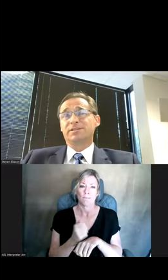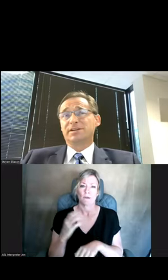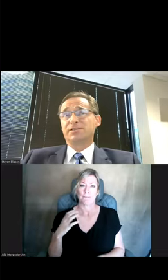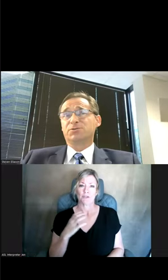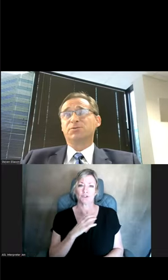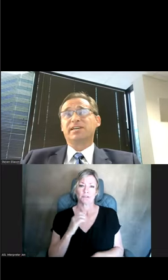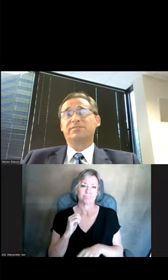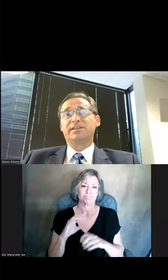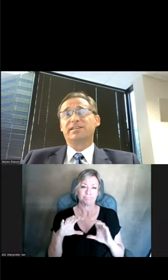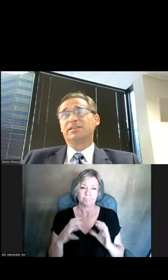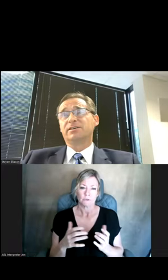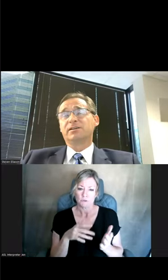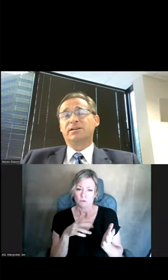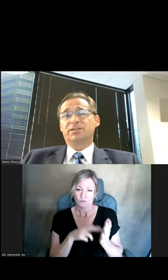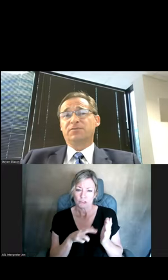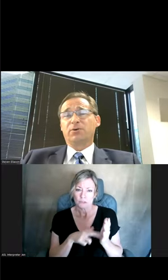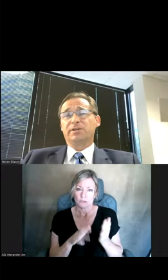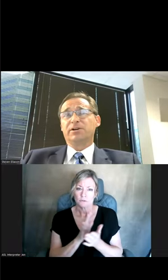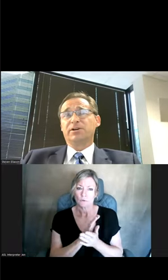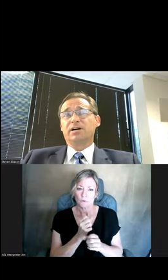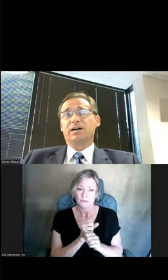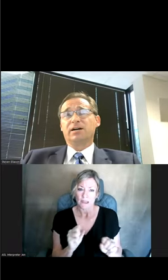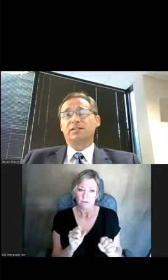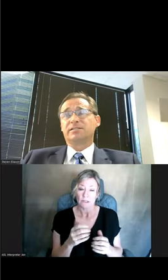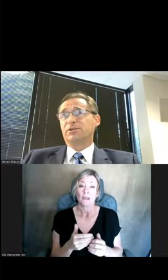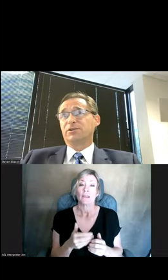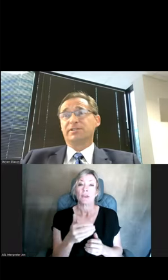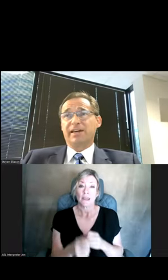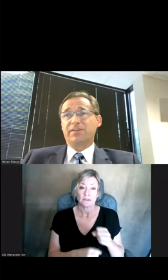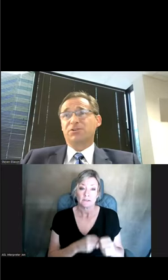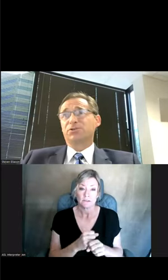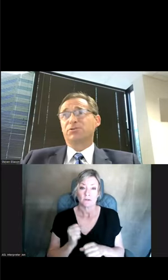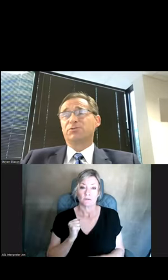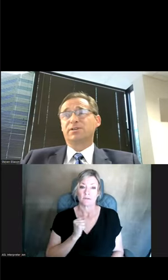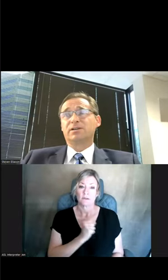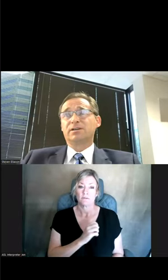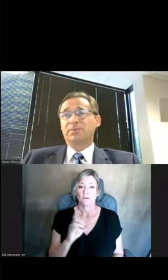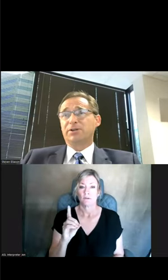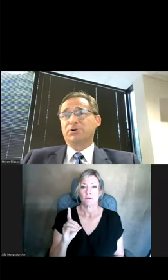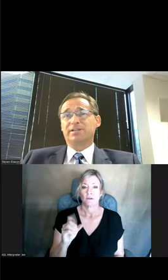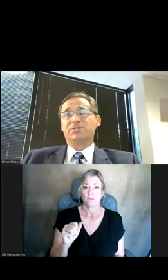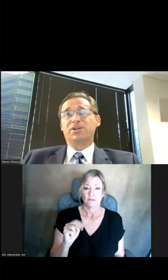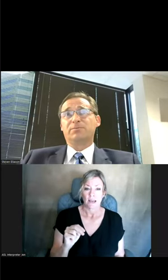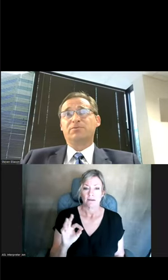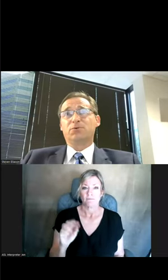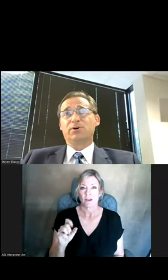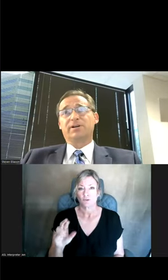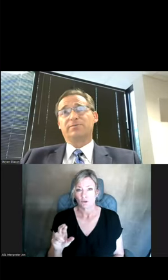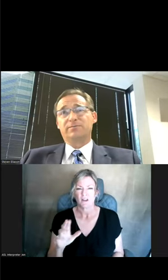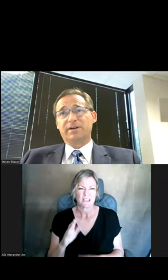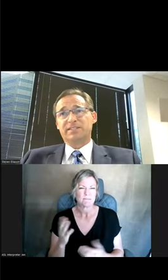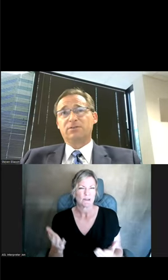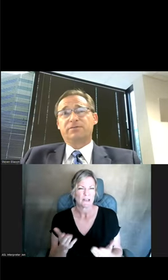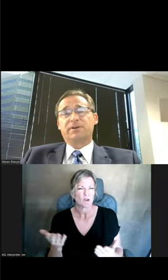study school safety. And then the following year, Senator Dan Thatcher, who's been on the crisis jam before,